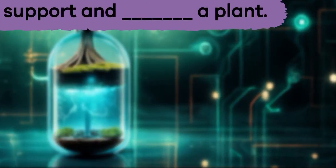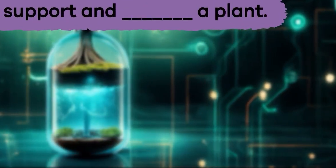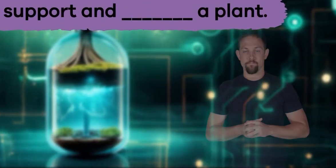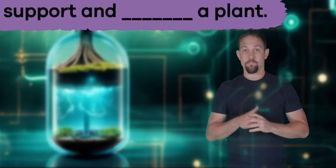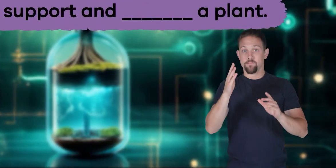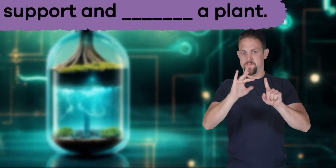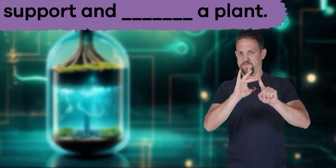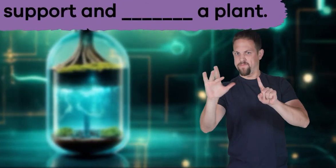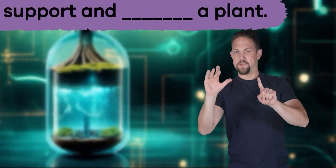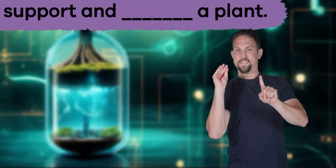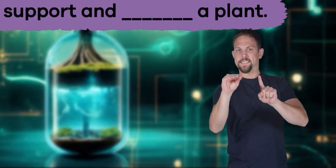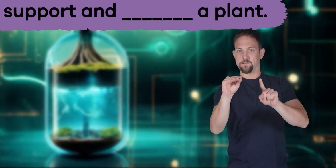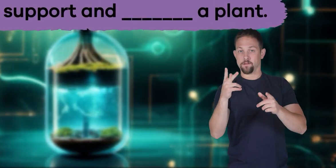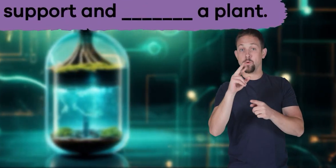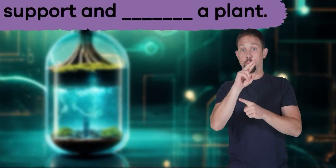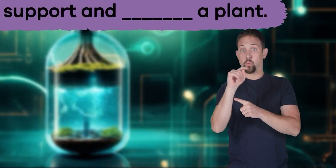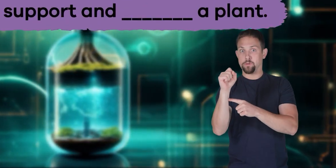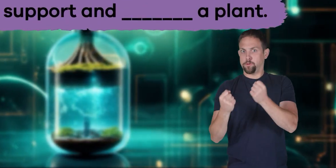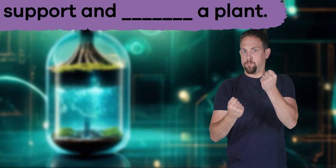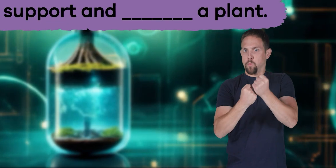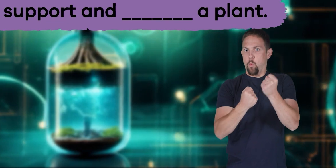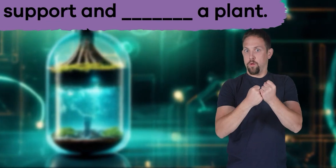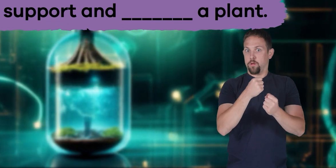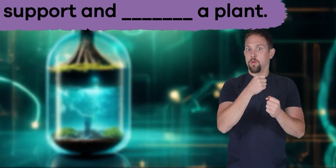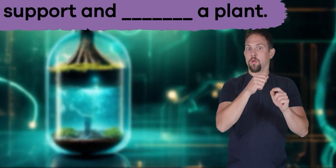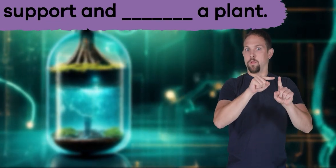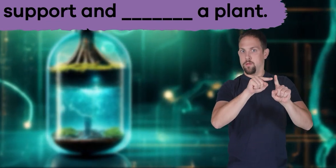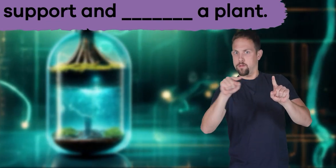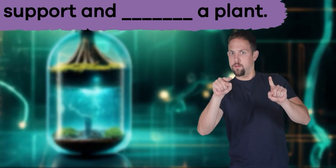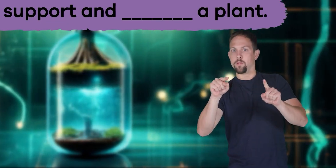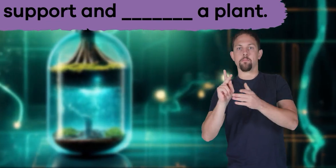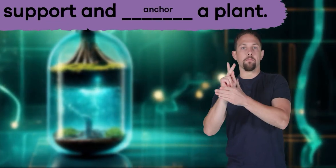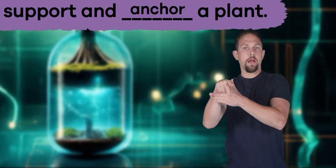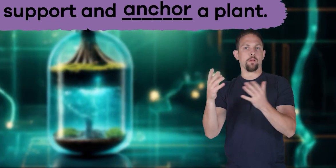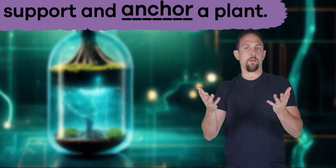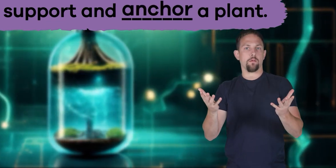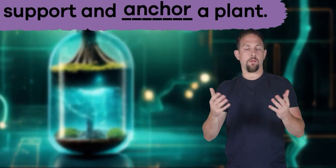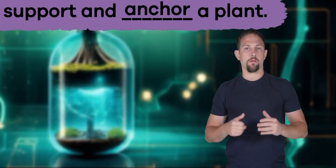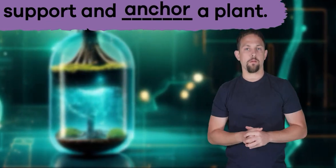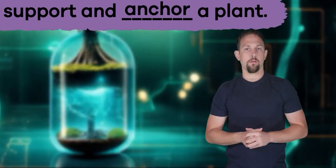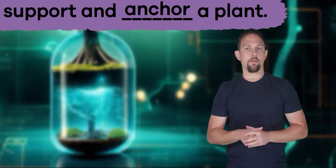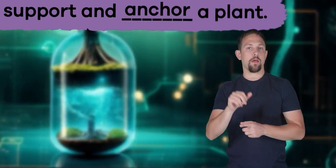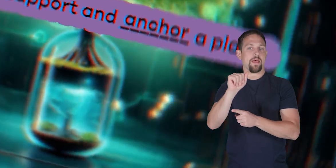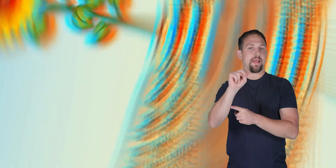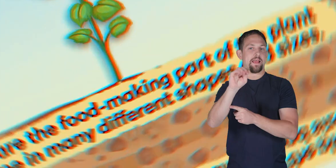the blank the roots support and blank a plant anchor